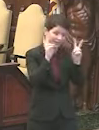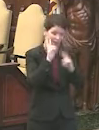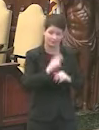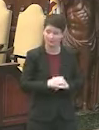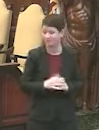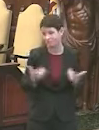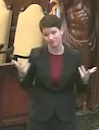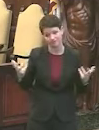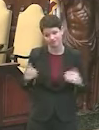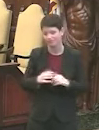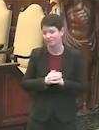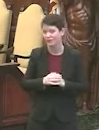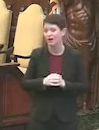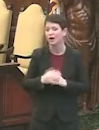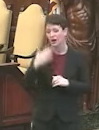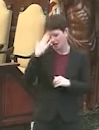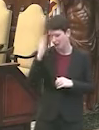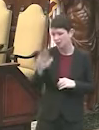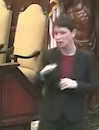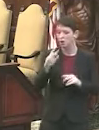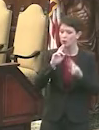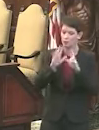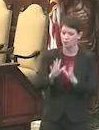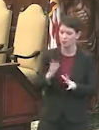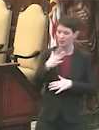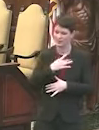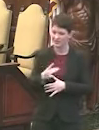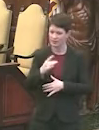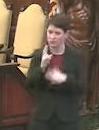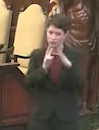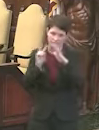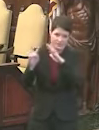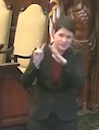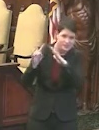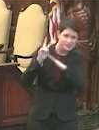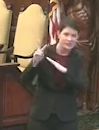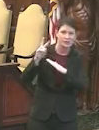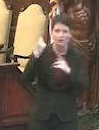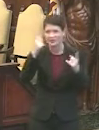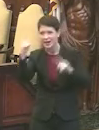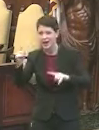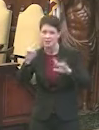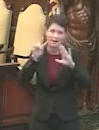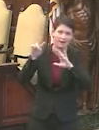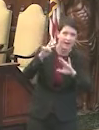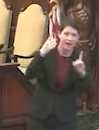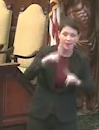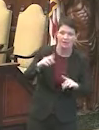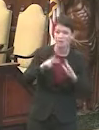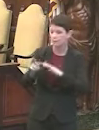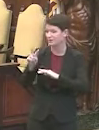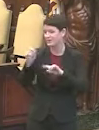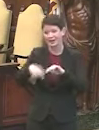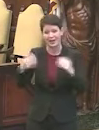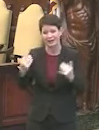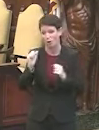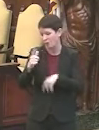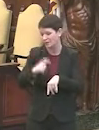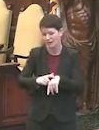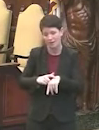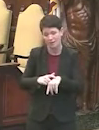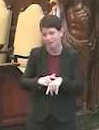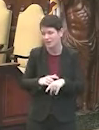This is not, I mean, you I know reporters like to anticipate and predict. This is not a predictable situation all the time,